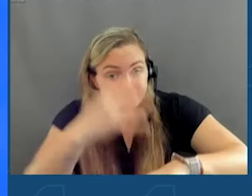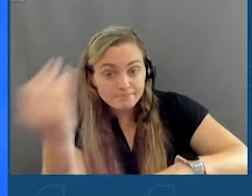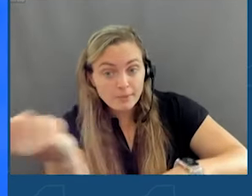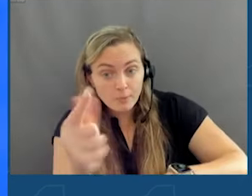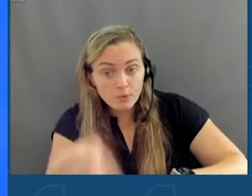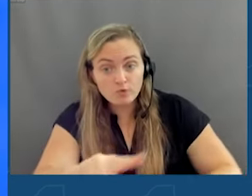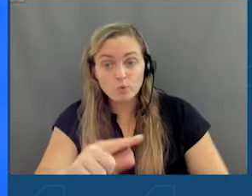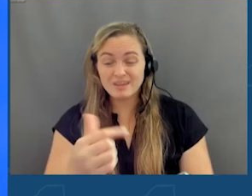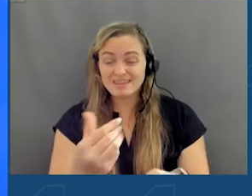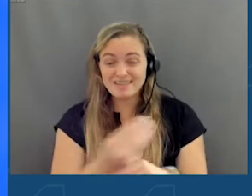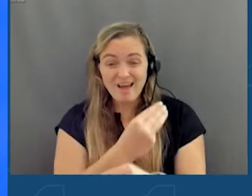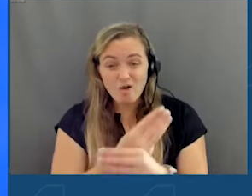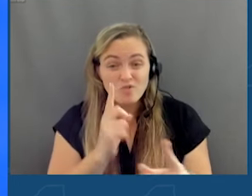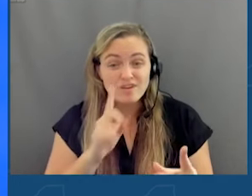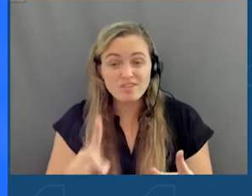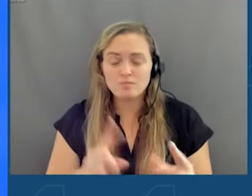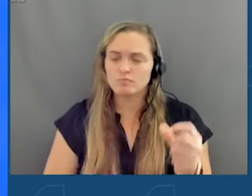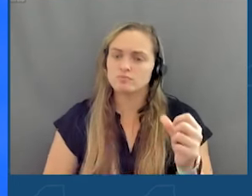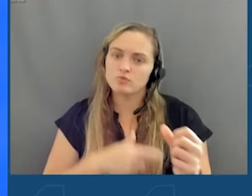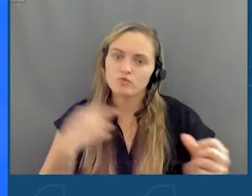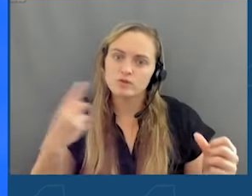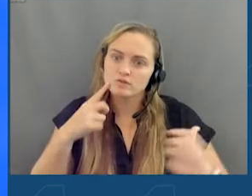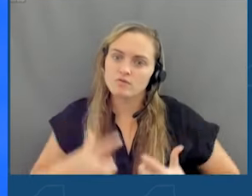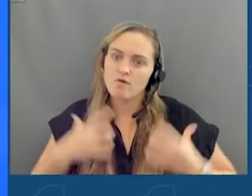algorithms are a threat to their health as well.